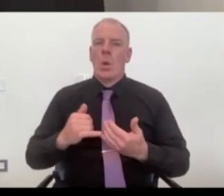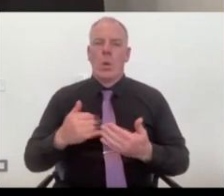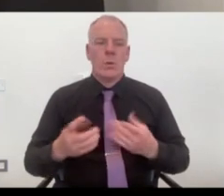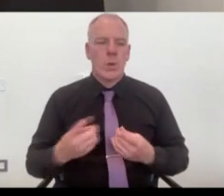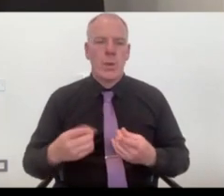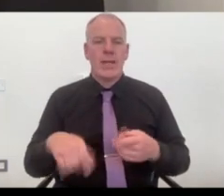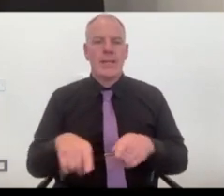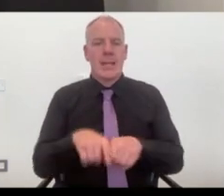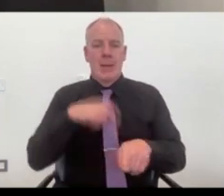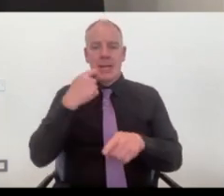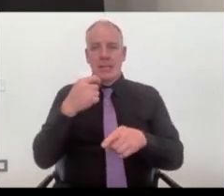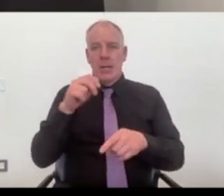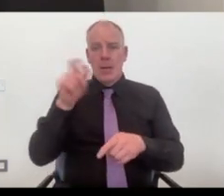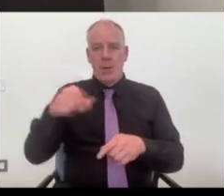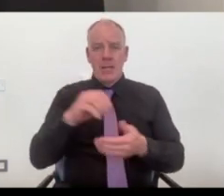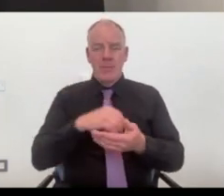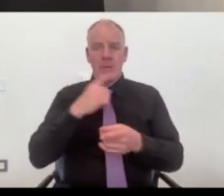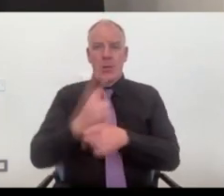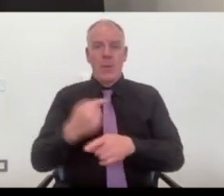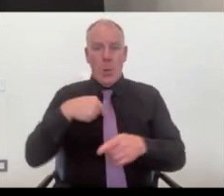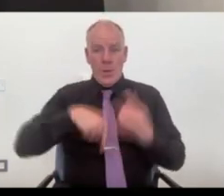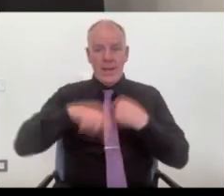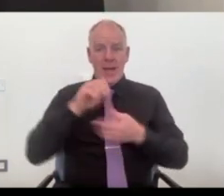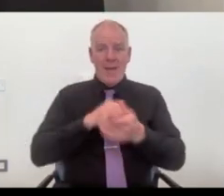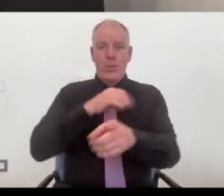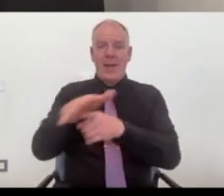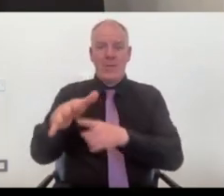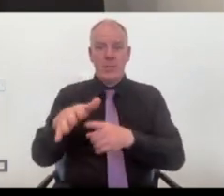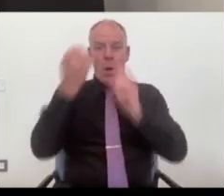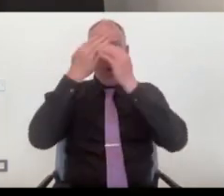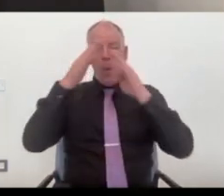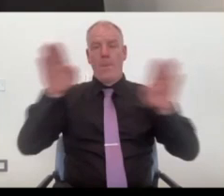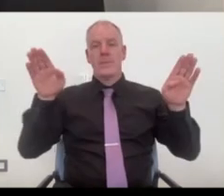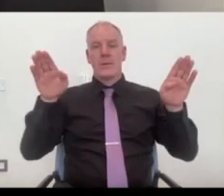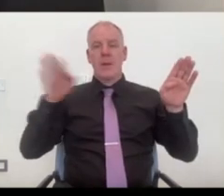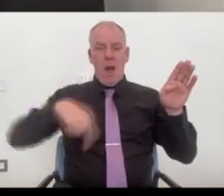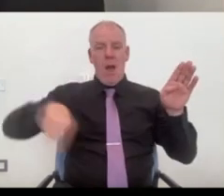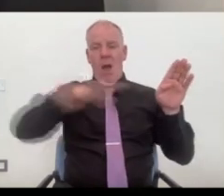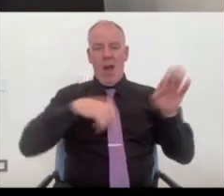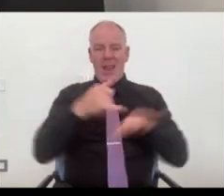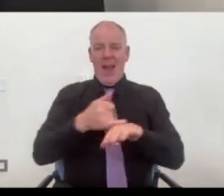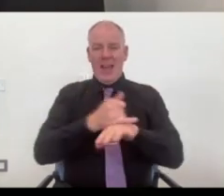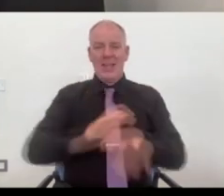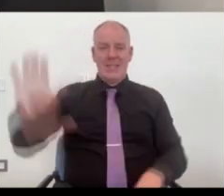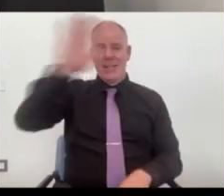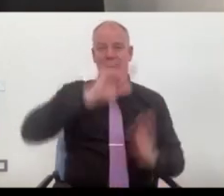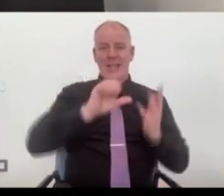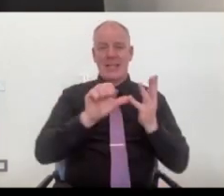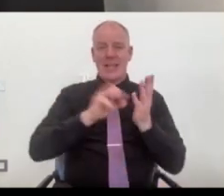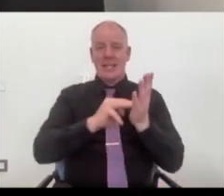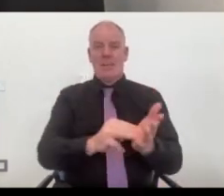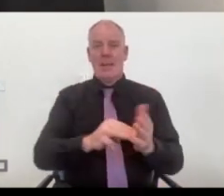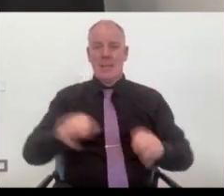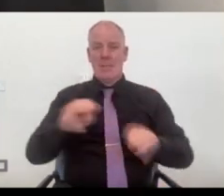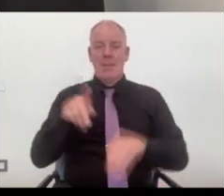previous point, but we have to drive it. We have to start from a mindset of, well, we're all sitting on this island, about 6 million people. There's definitely somebody